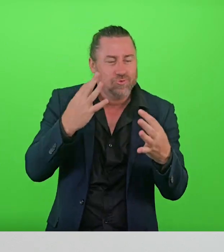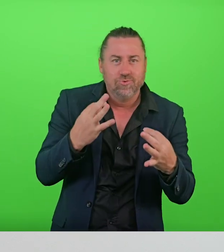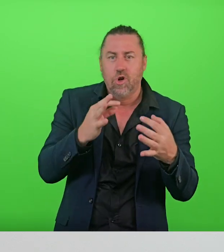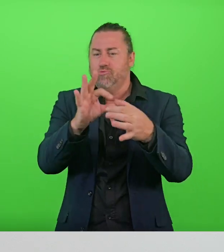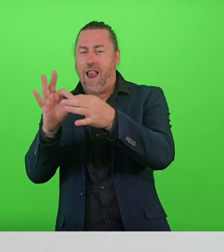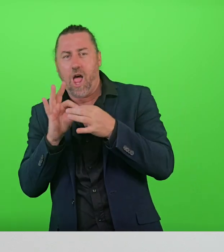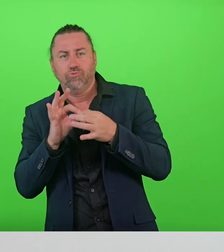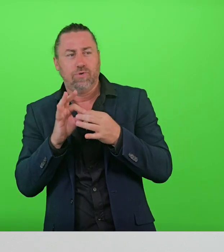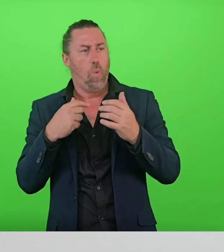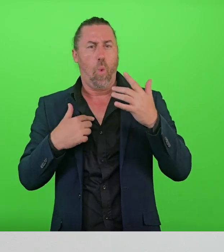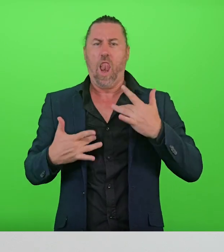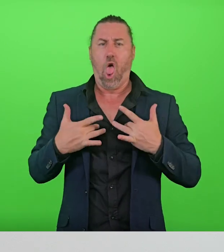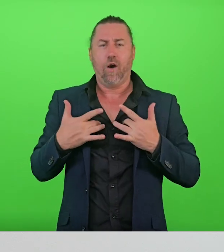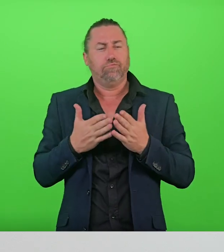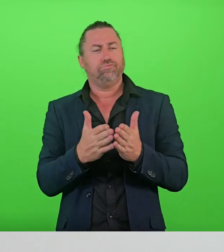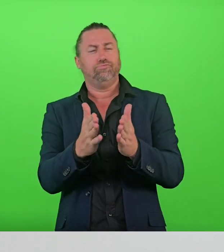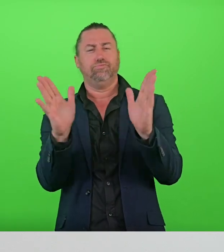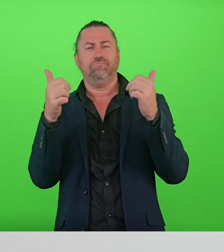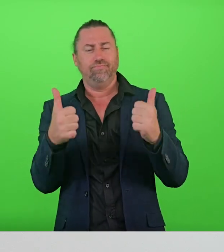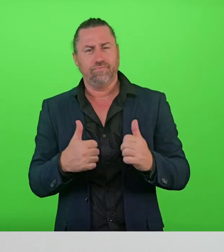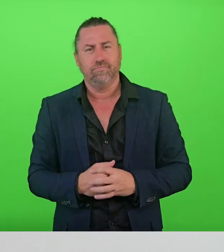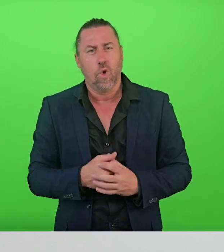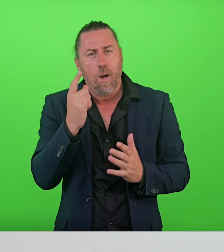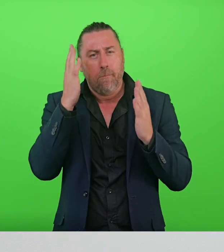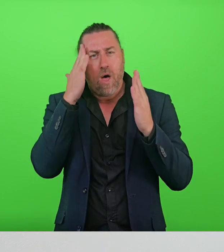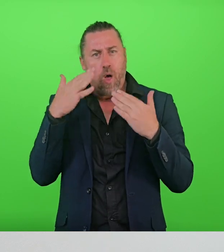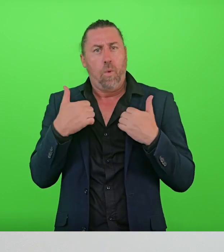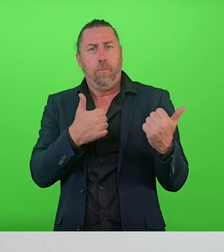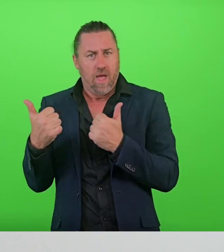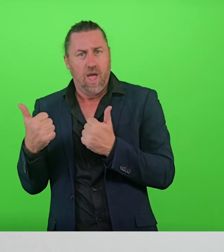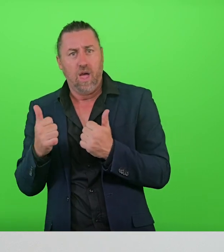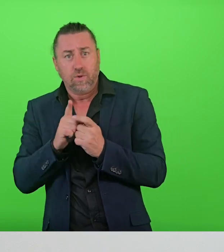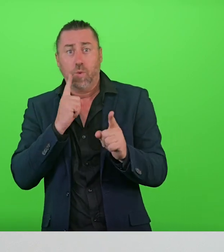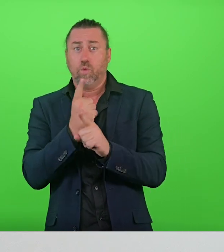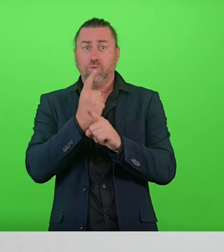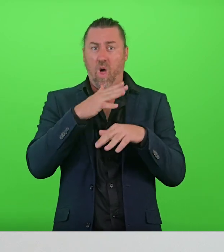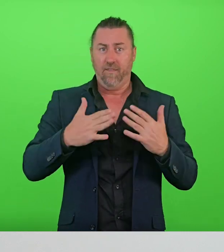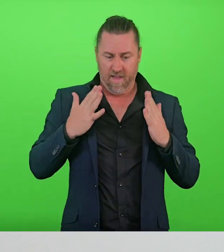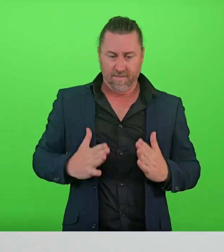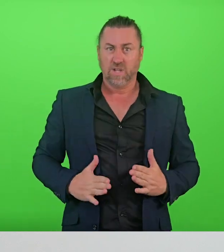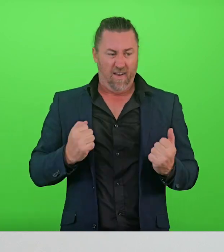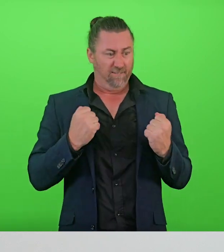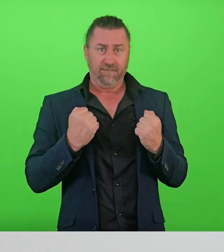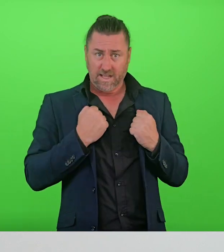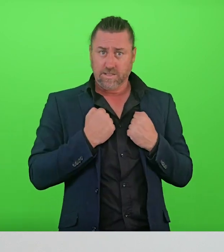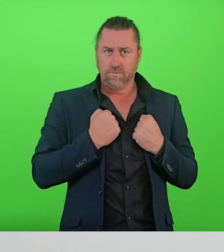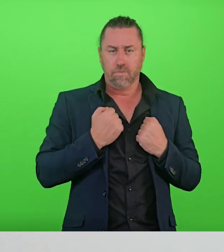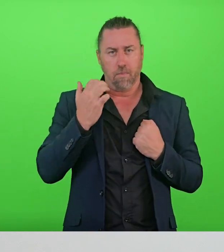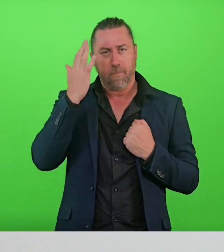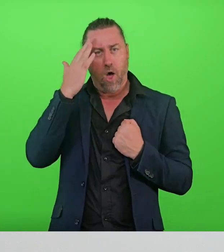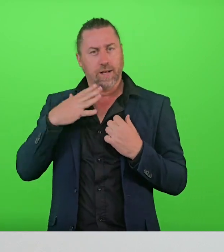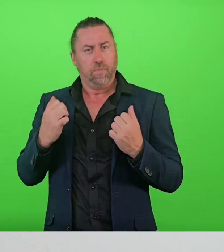the world we live in. Looking after your mental wellbeing is just as important as looking after keeping your physical body healthy.